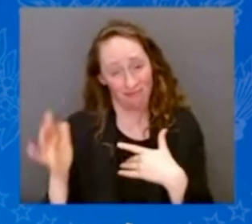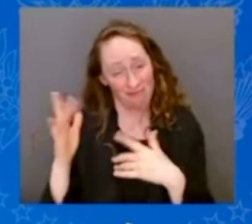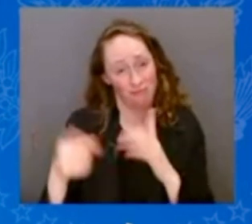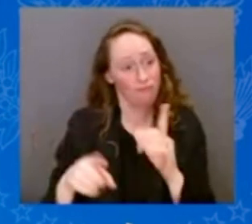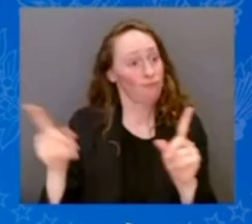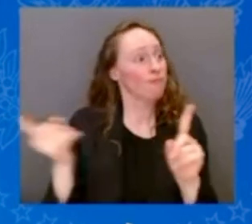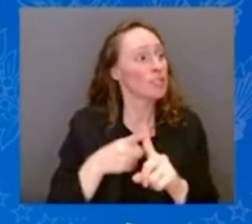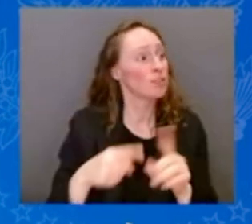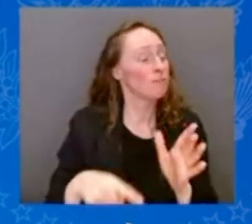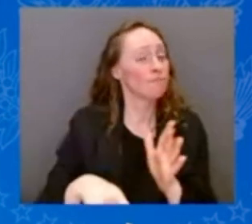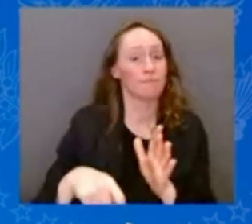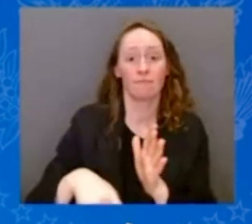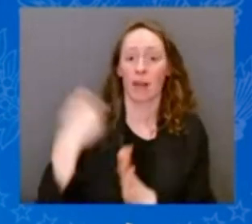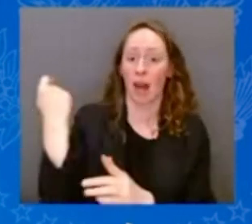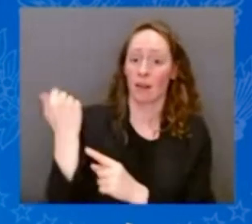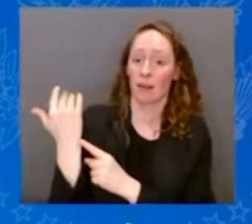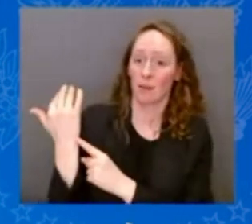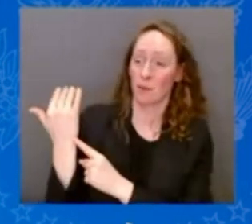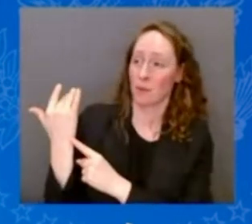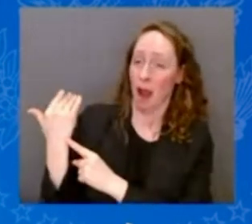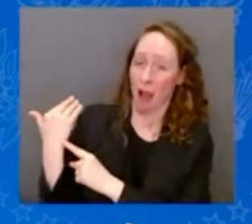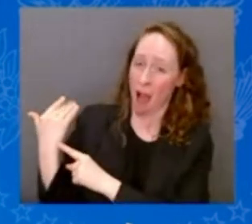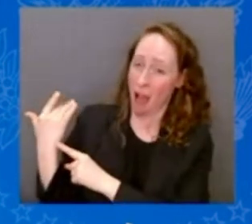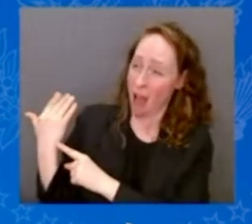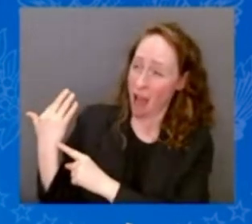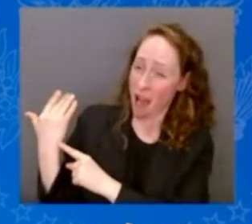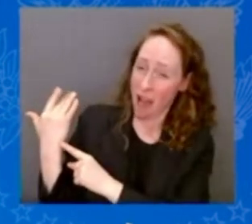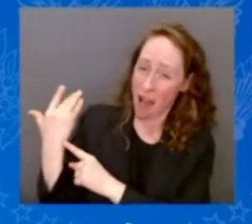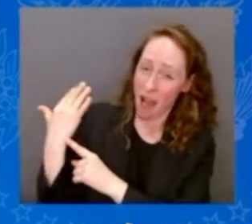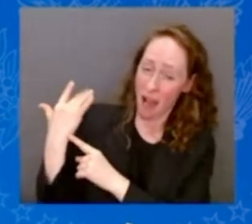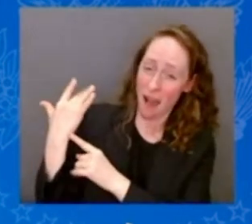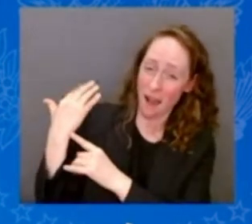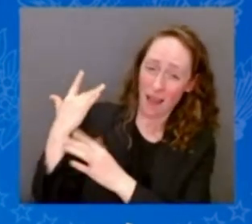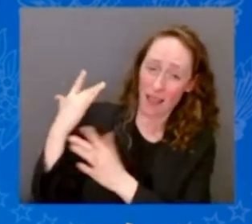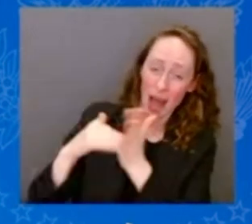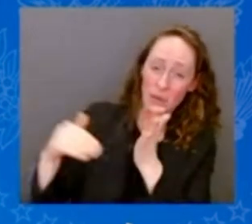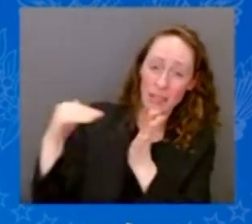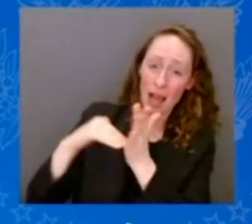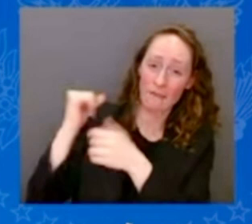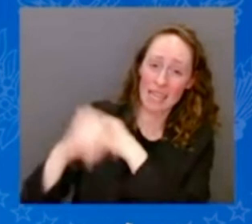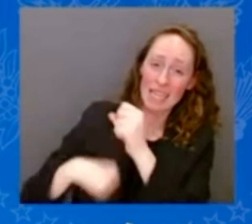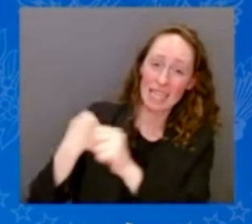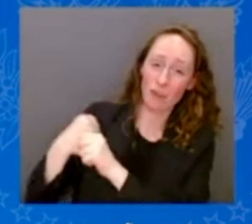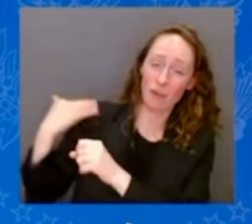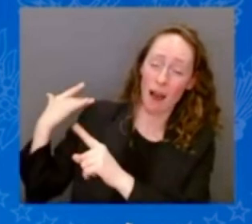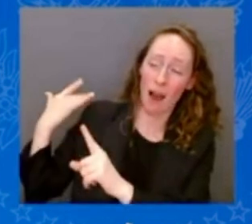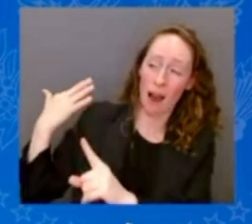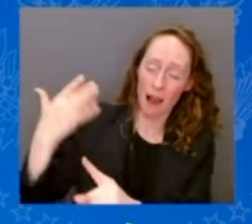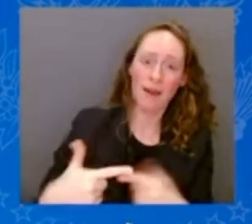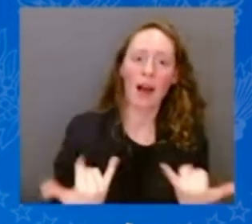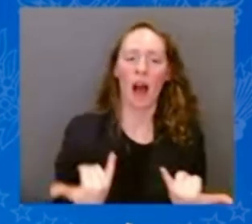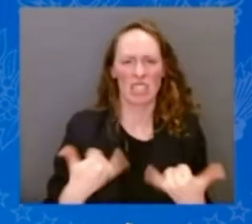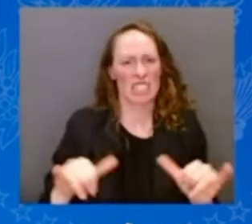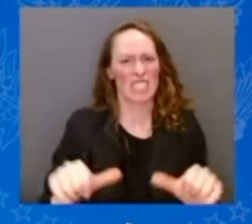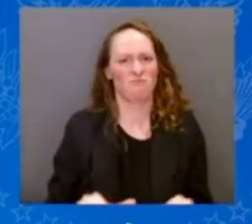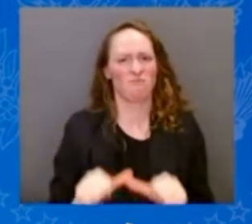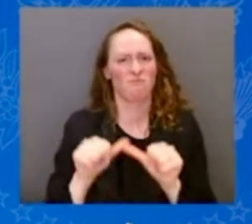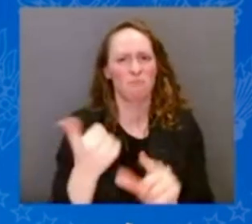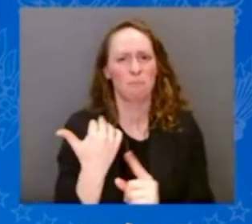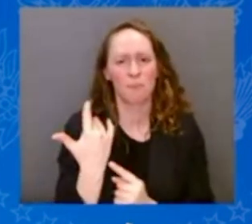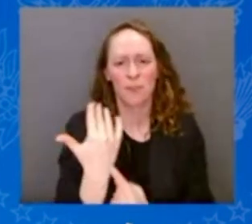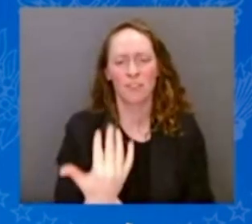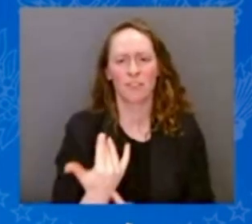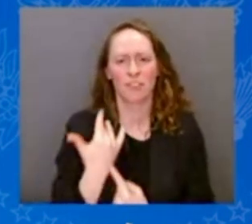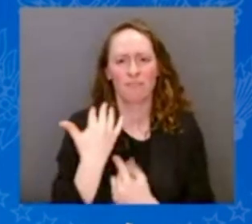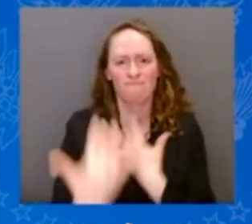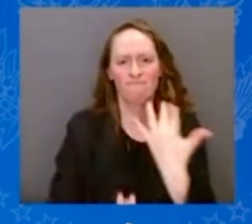Today, let's recommit to our work. And by the way, we have the head of a committee I once chaired,